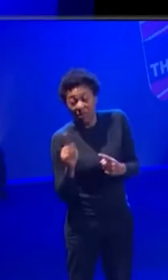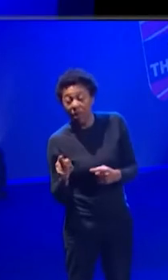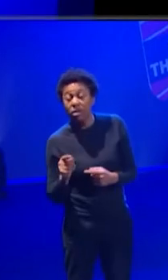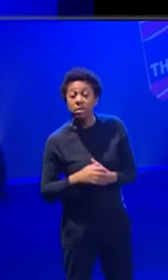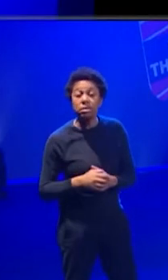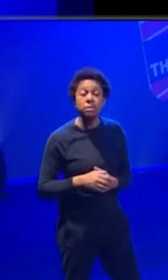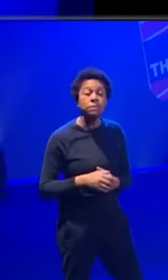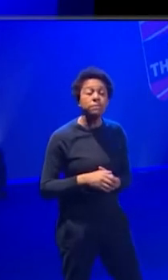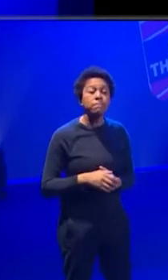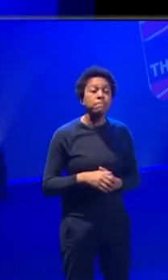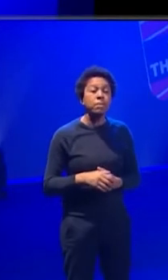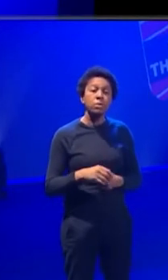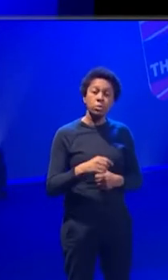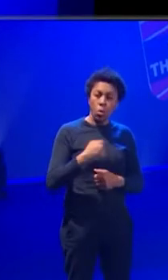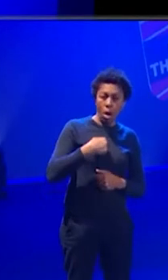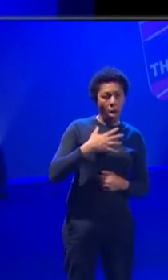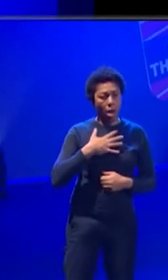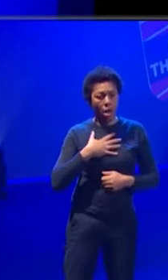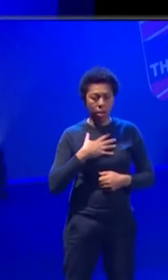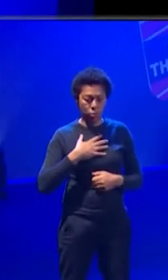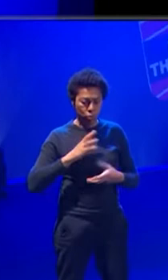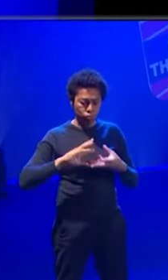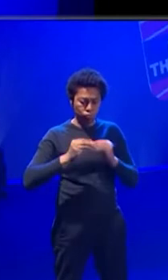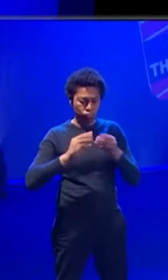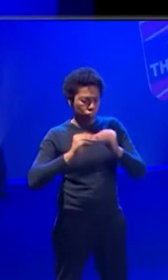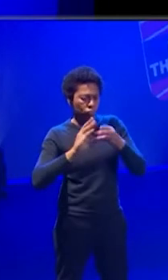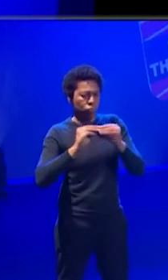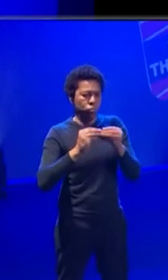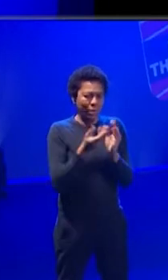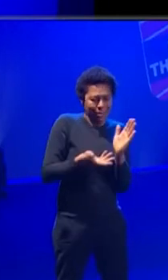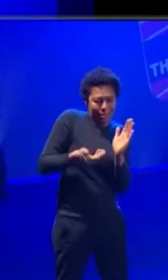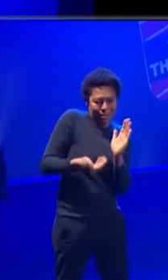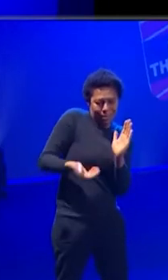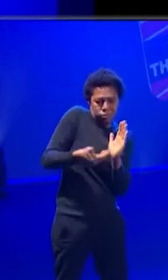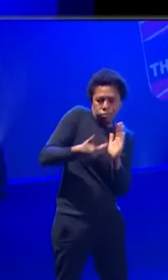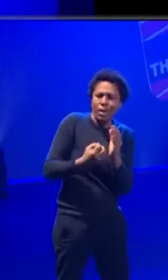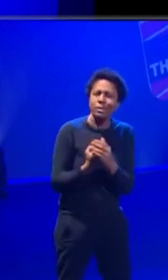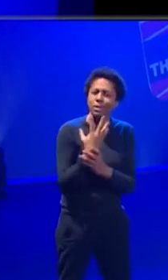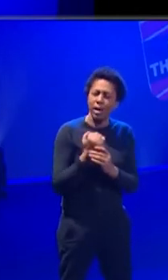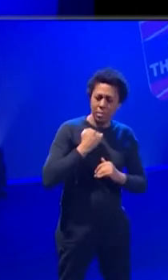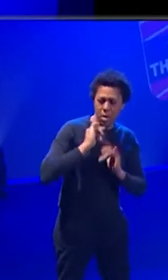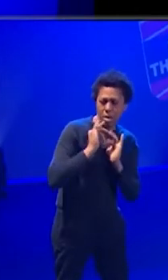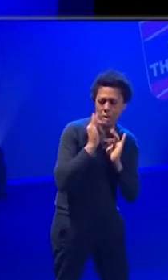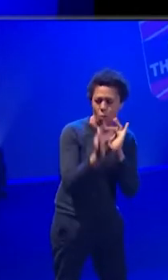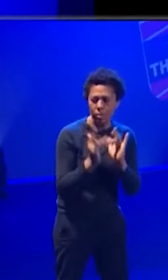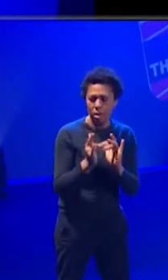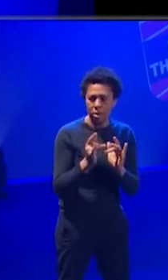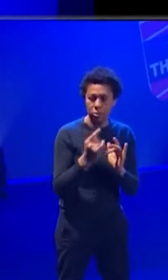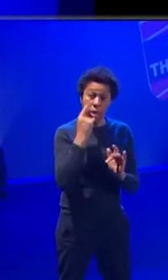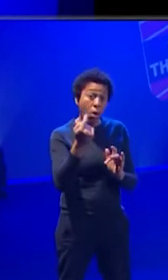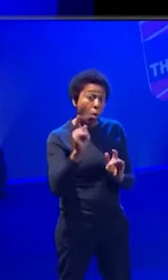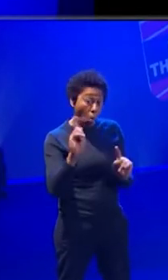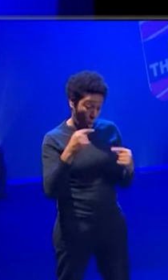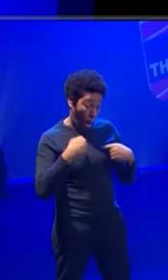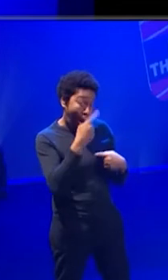I'd prefer to spend more time building like a sort of static website that can that has a kind of like, here you go, here's all the information